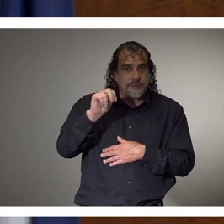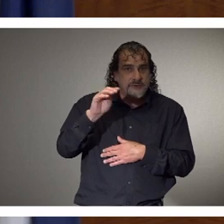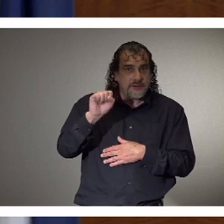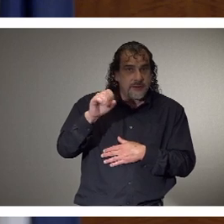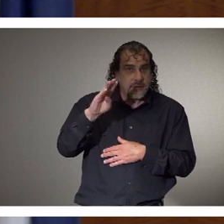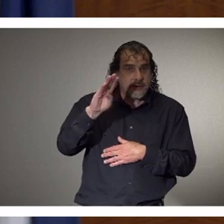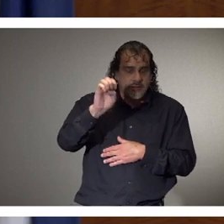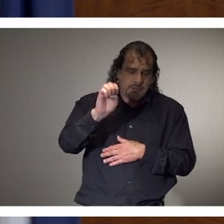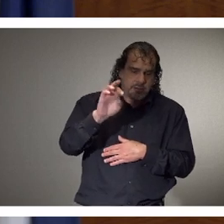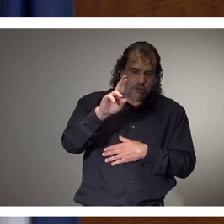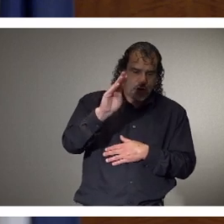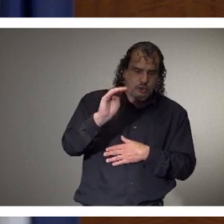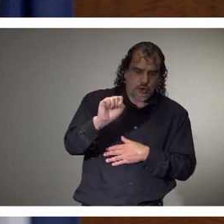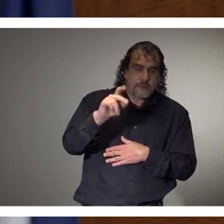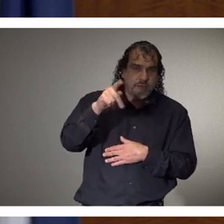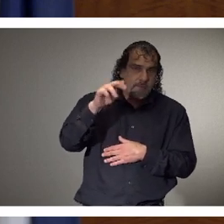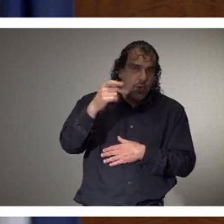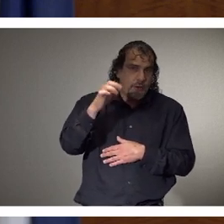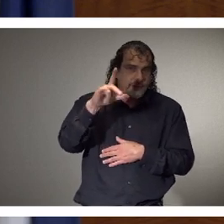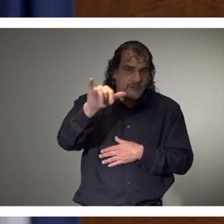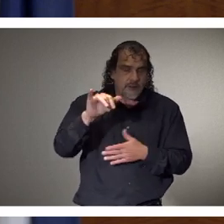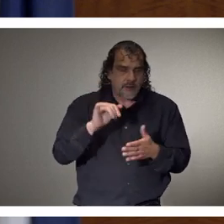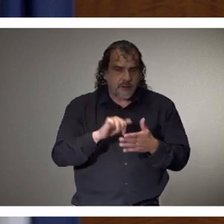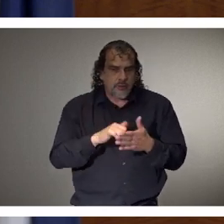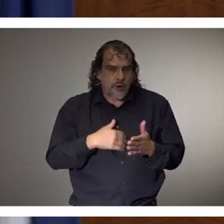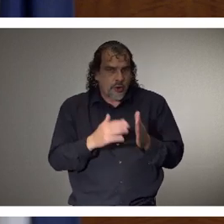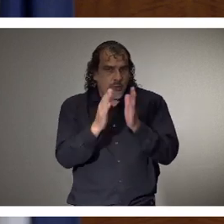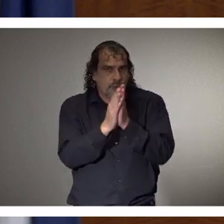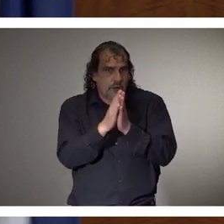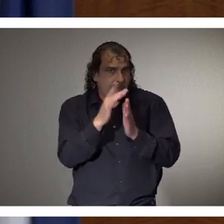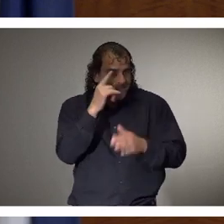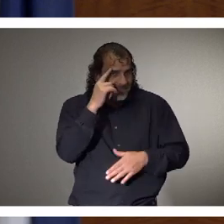doing great. ZJ, we are praying for you.